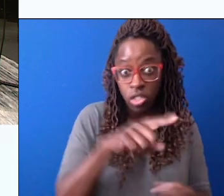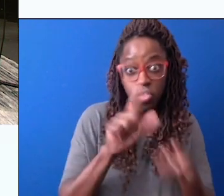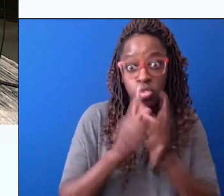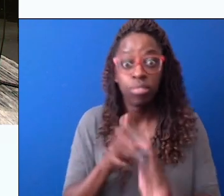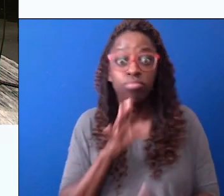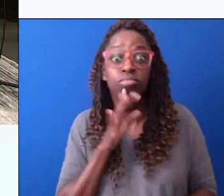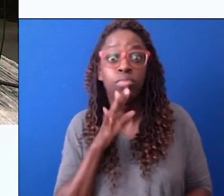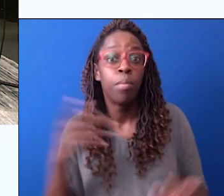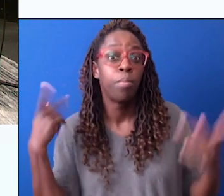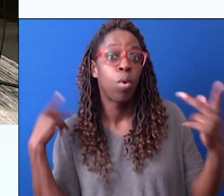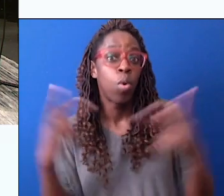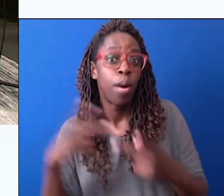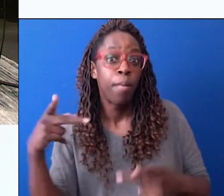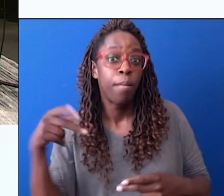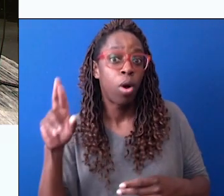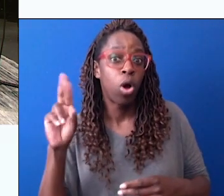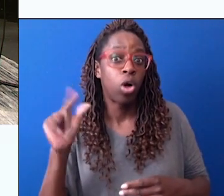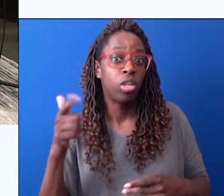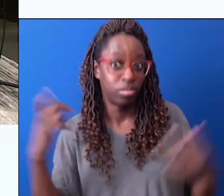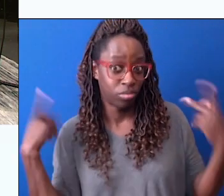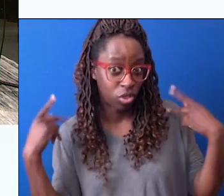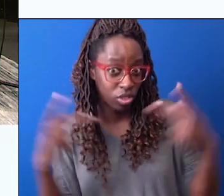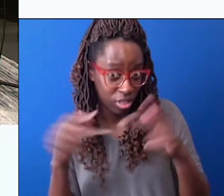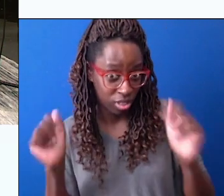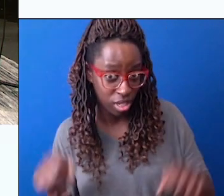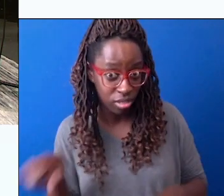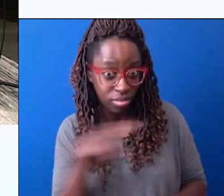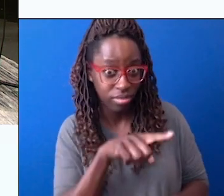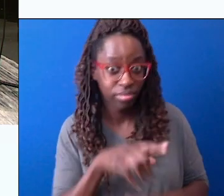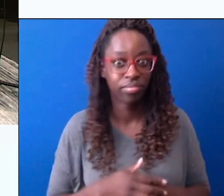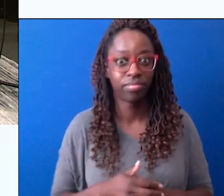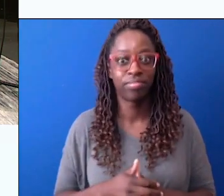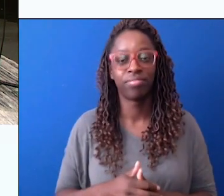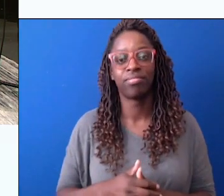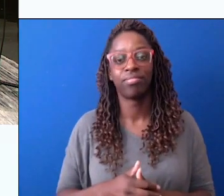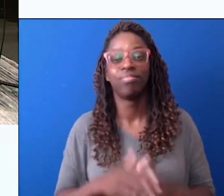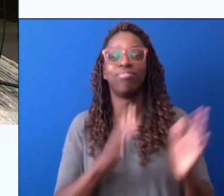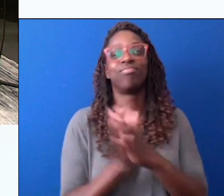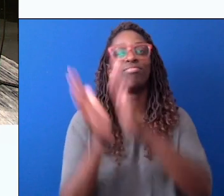Marinero sou. Can you sing this song in Portuguese? Yes, of